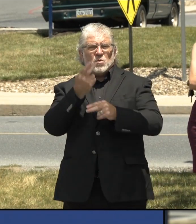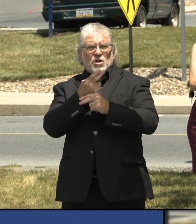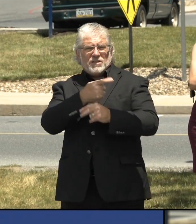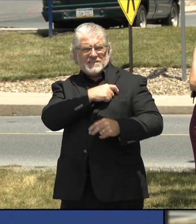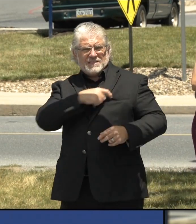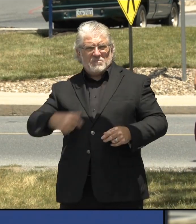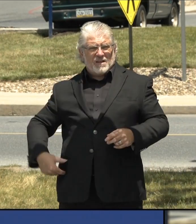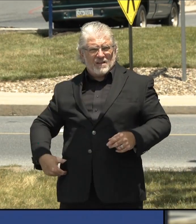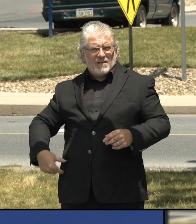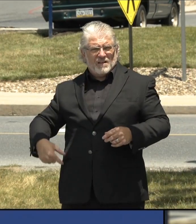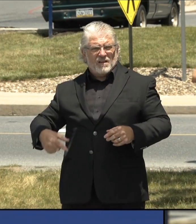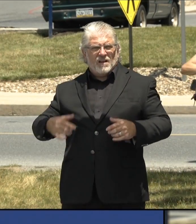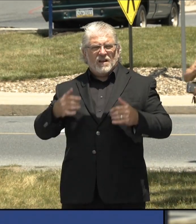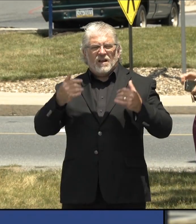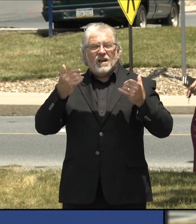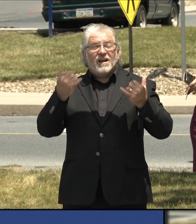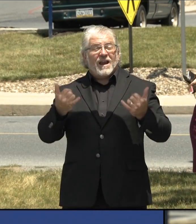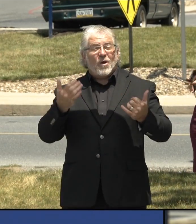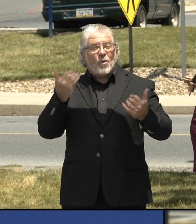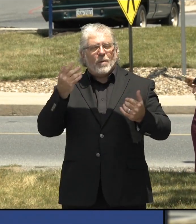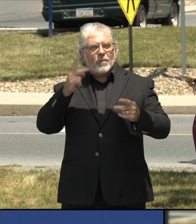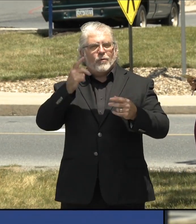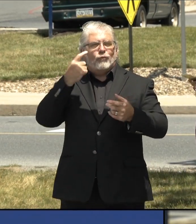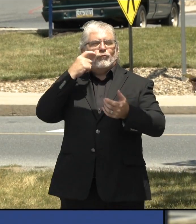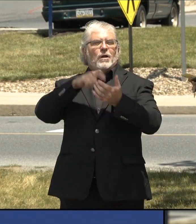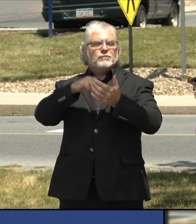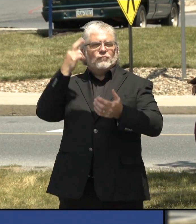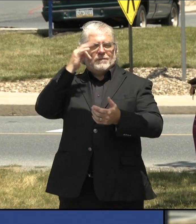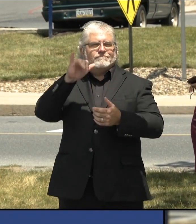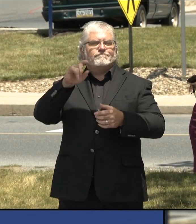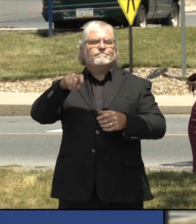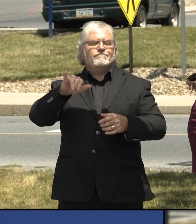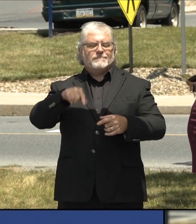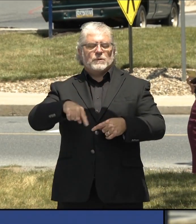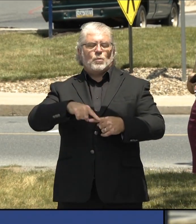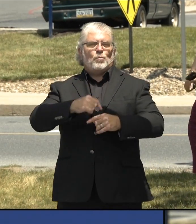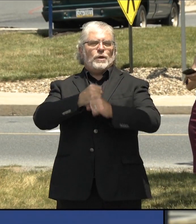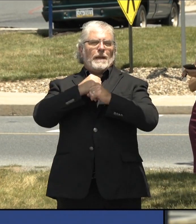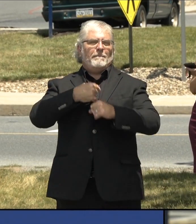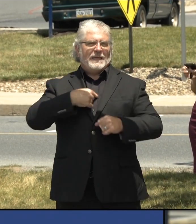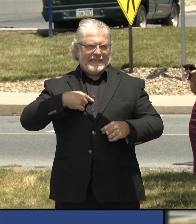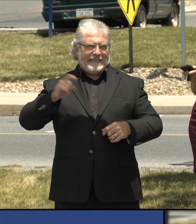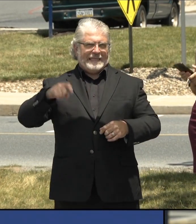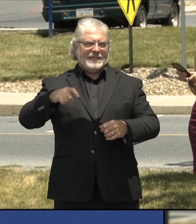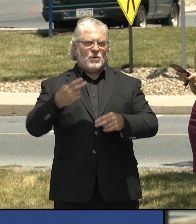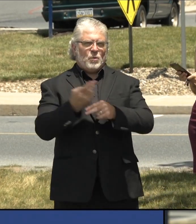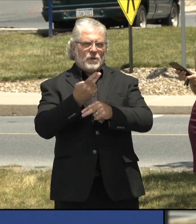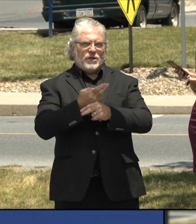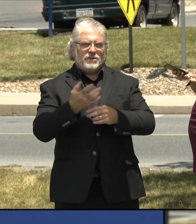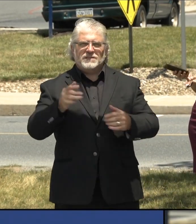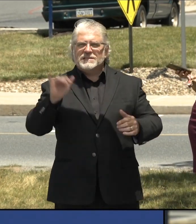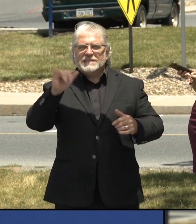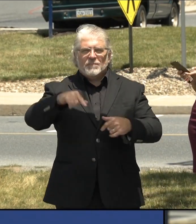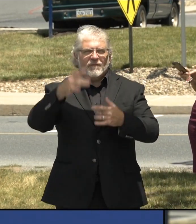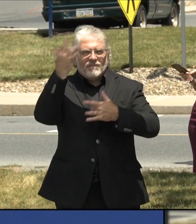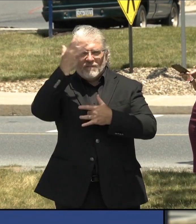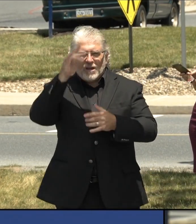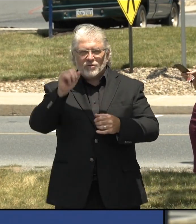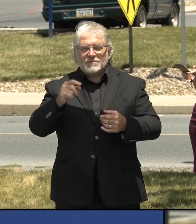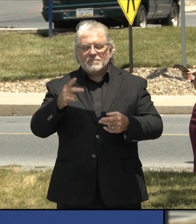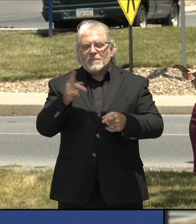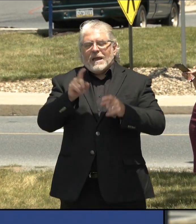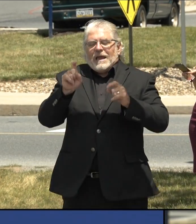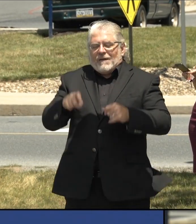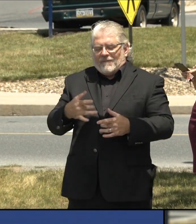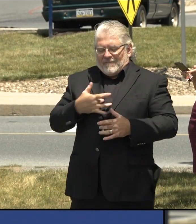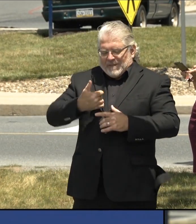self interest. And I think that's what we need to do with this virus. Yeah, okay, wearing a mask really is inconvenient.